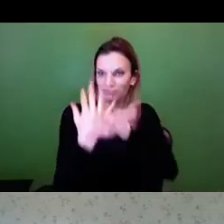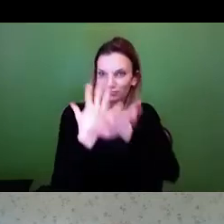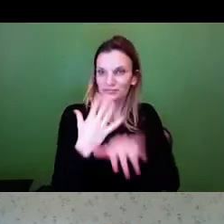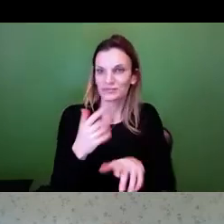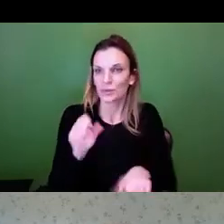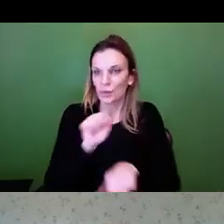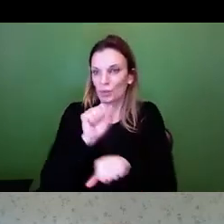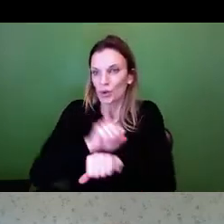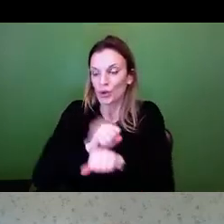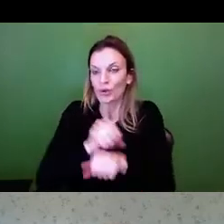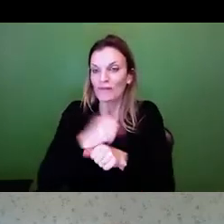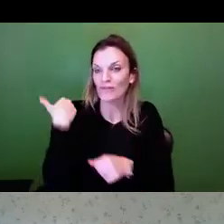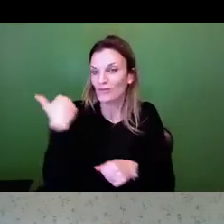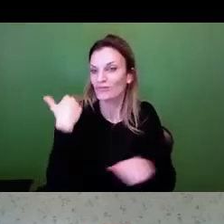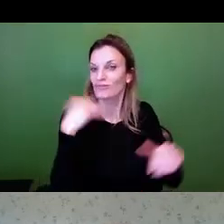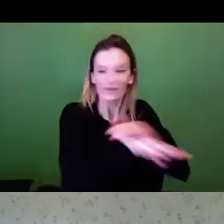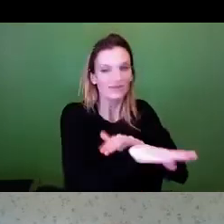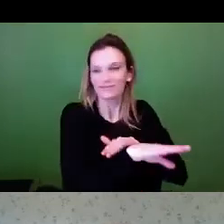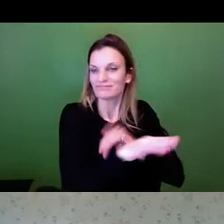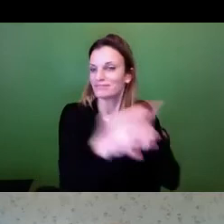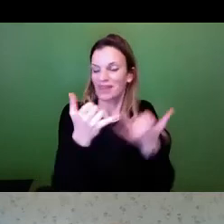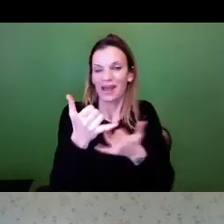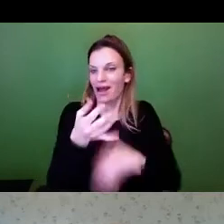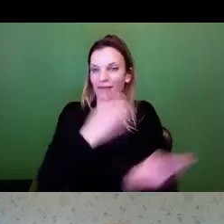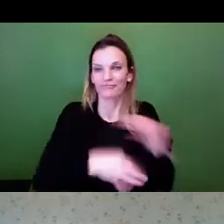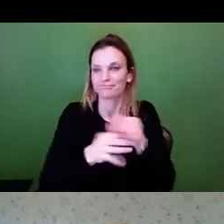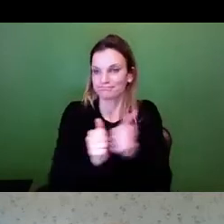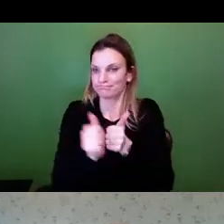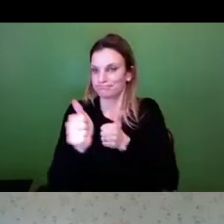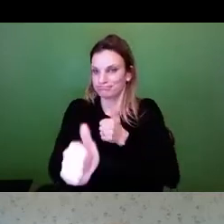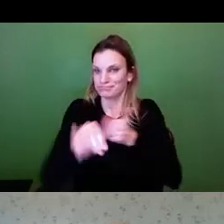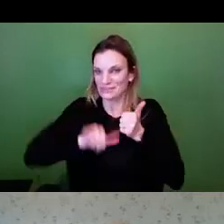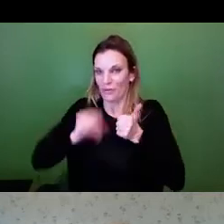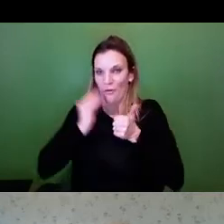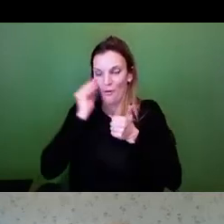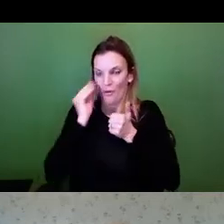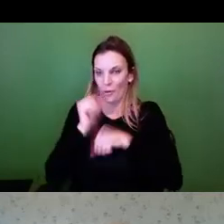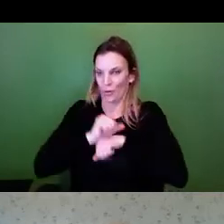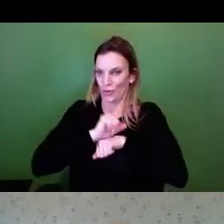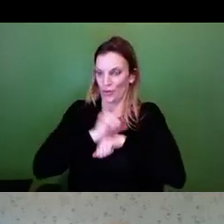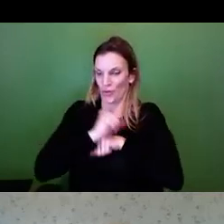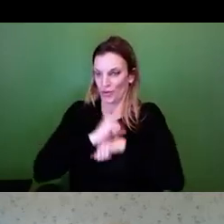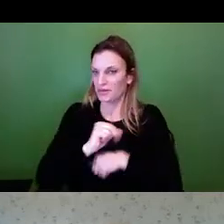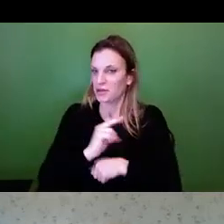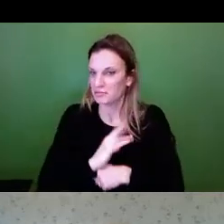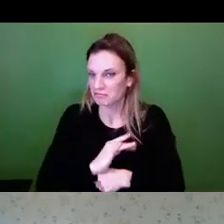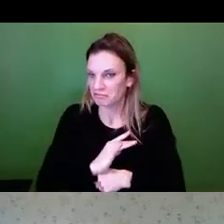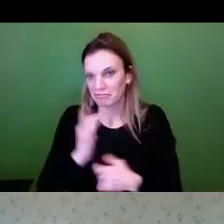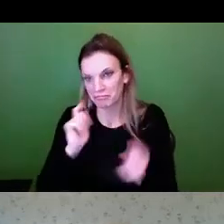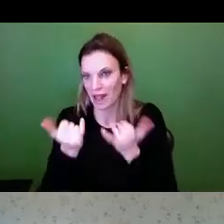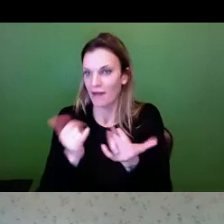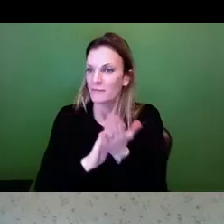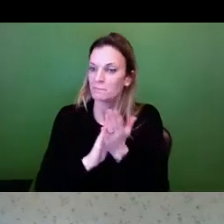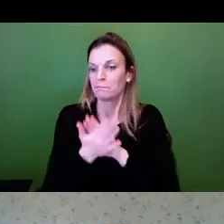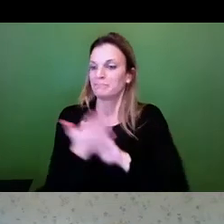we're getting really good at the Zoom meetings and teams and such. And again, for the employers and or employees